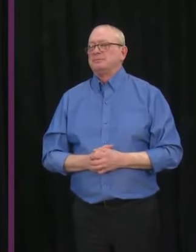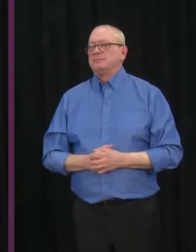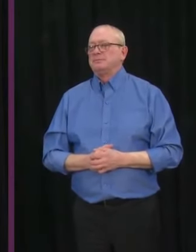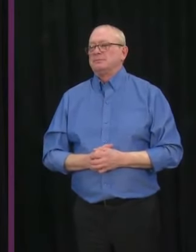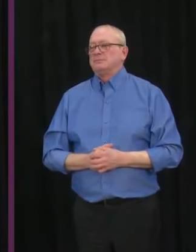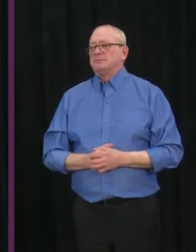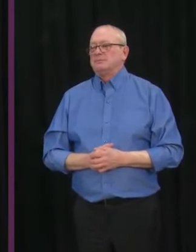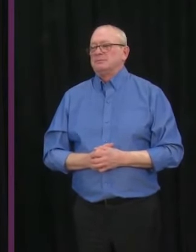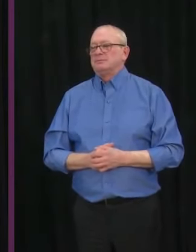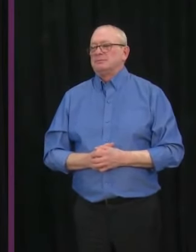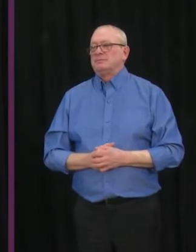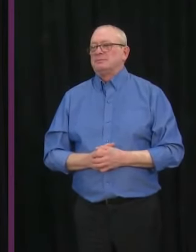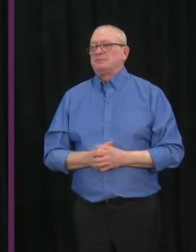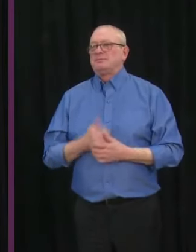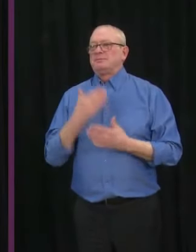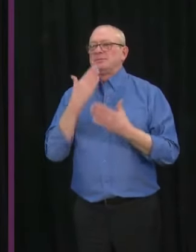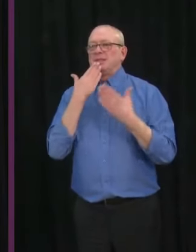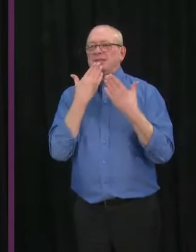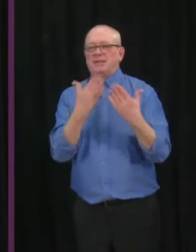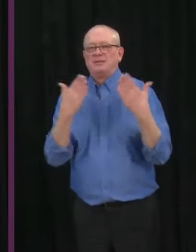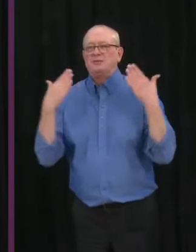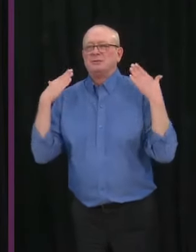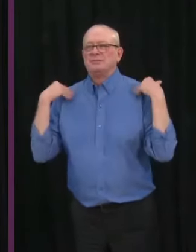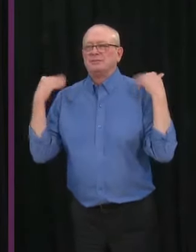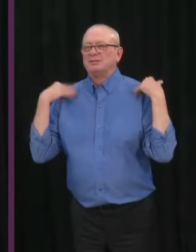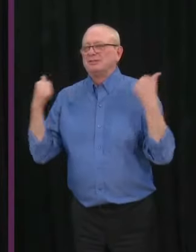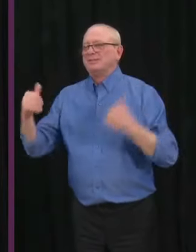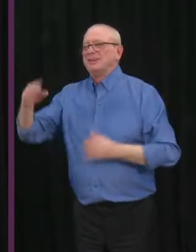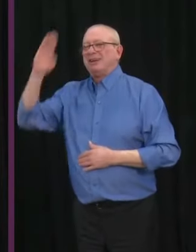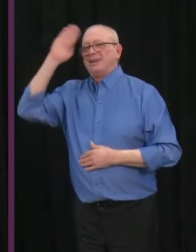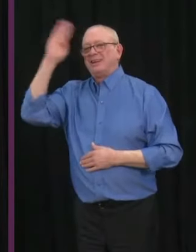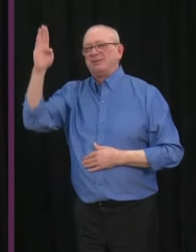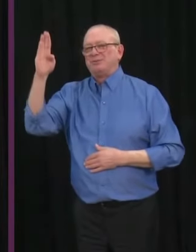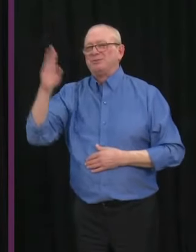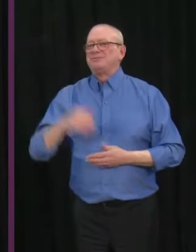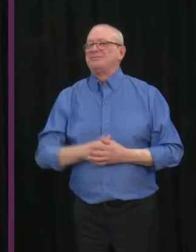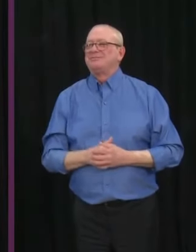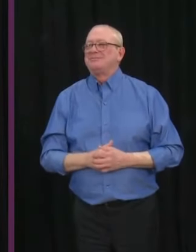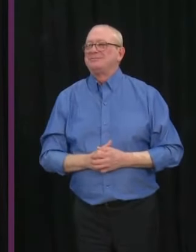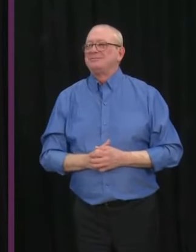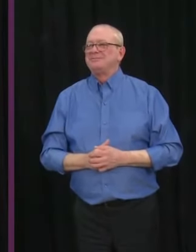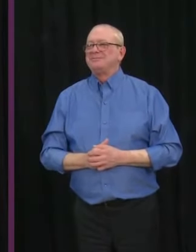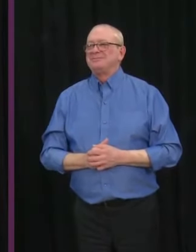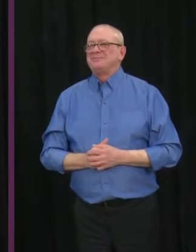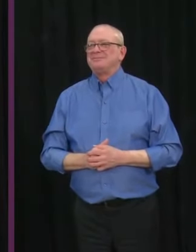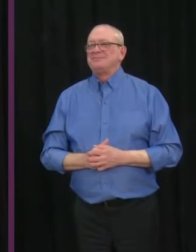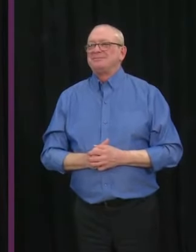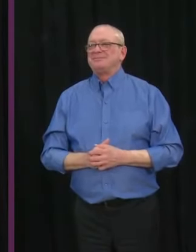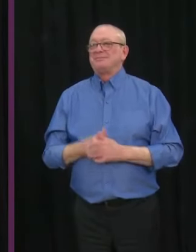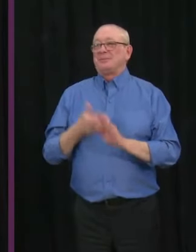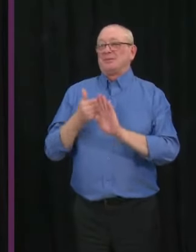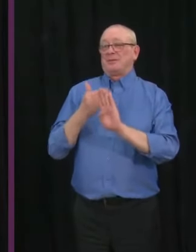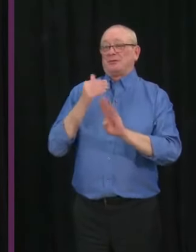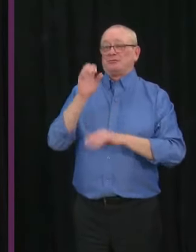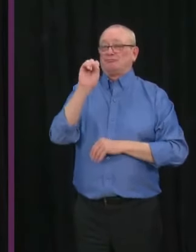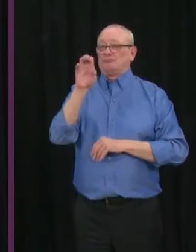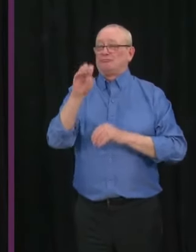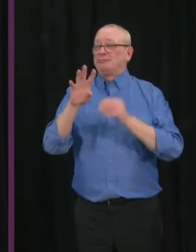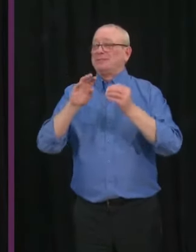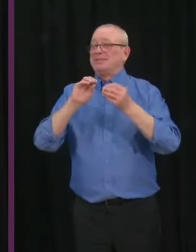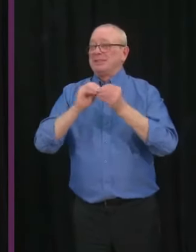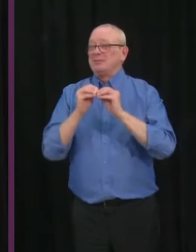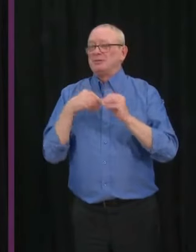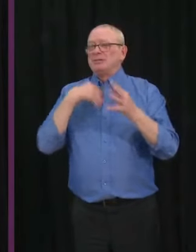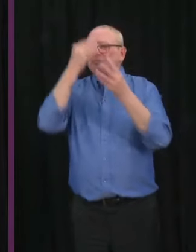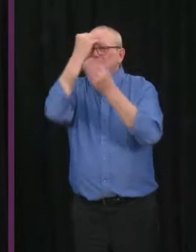Thank you, Minister, and good afternoon, everyone. Before I share today's numbers, I want to note that we immunized more than 8